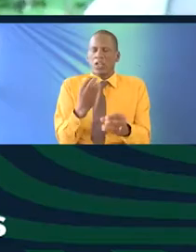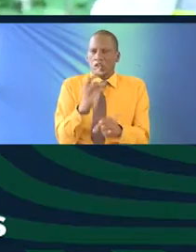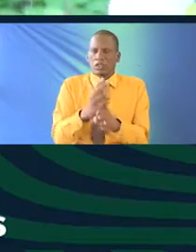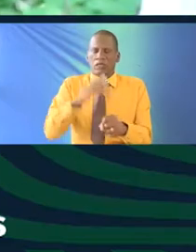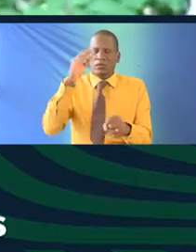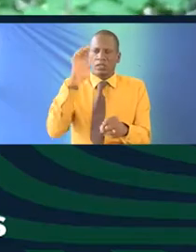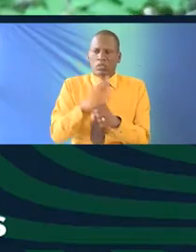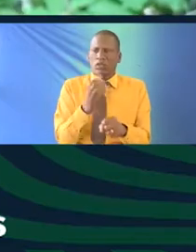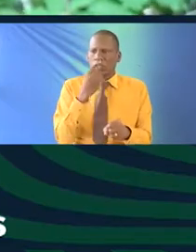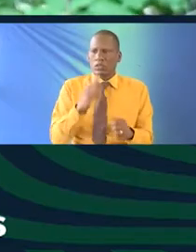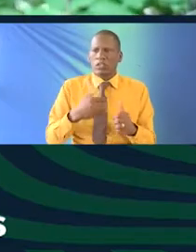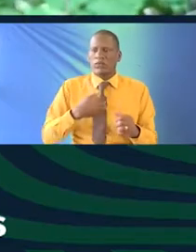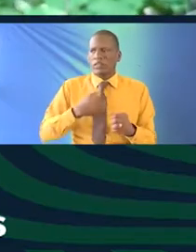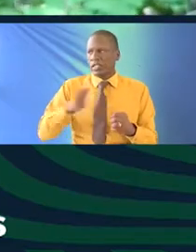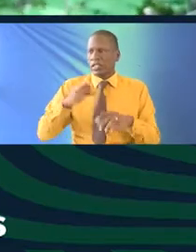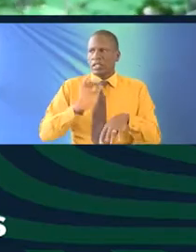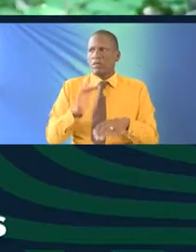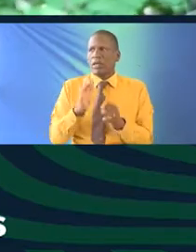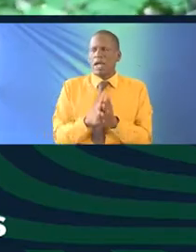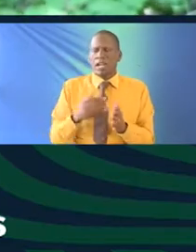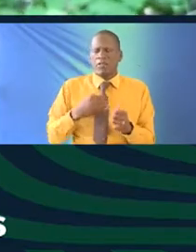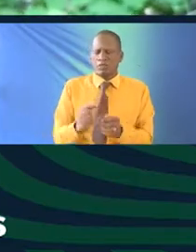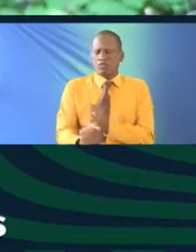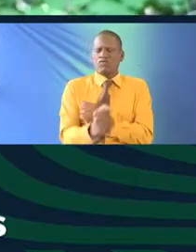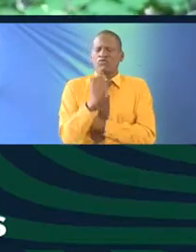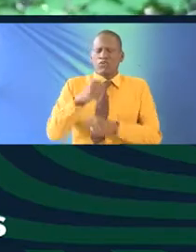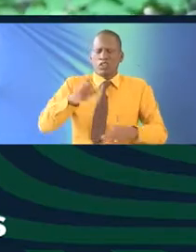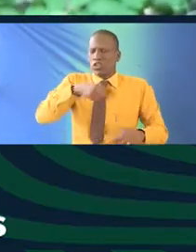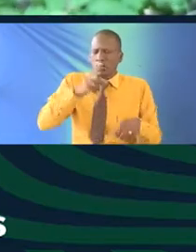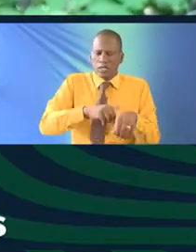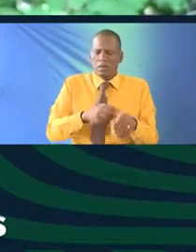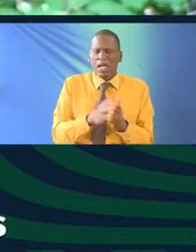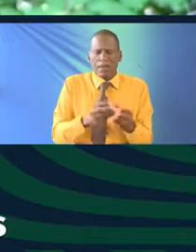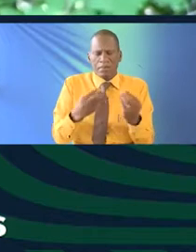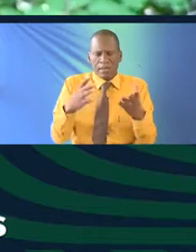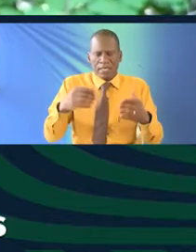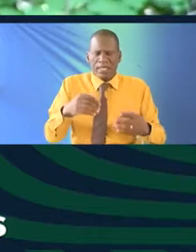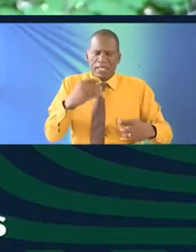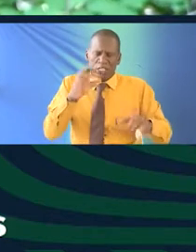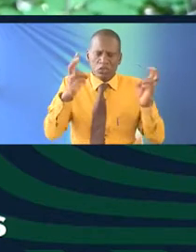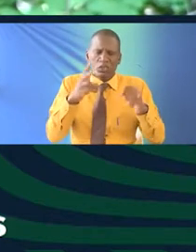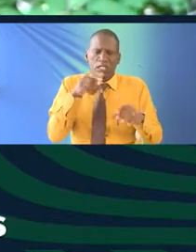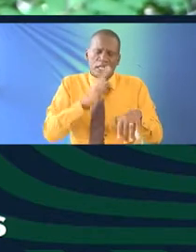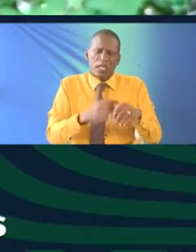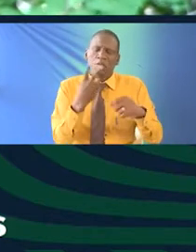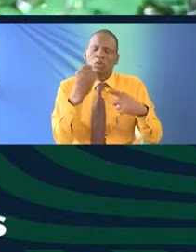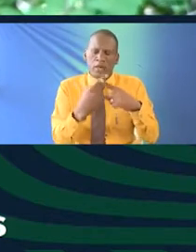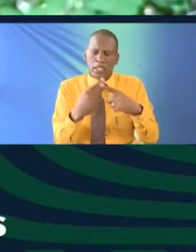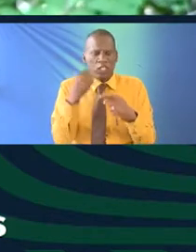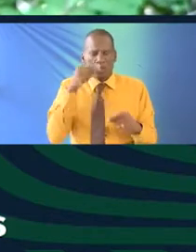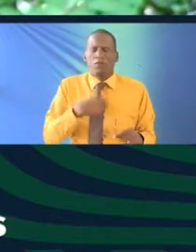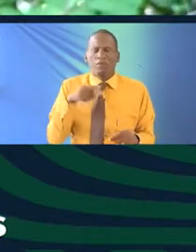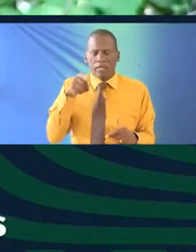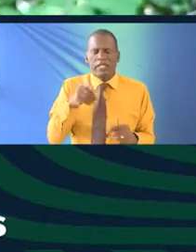effects are struggling with premature ejaculation erectile dysfunction and prostate issues in their 20s. So this for